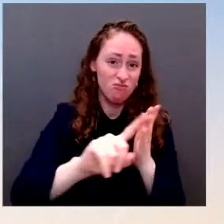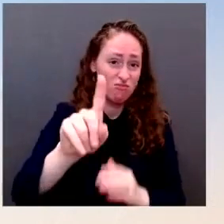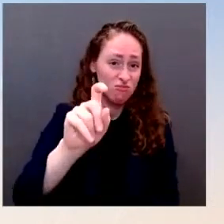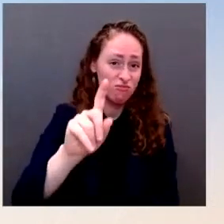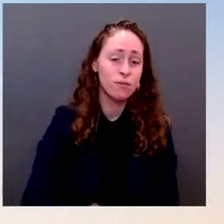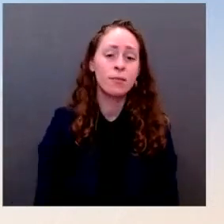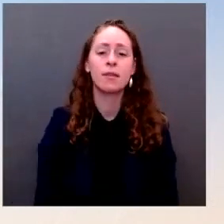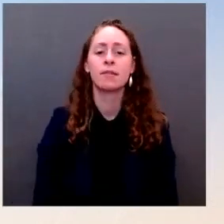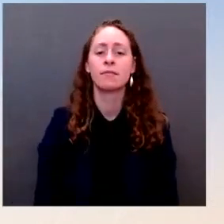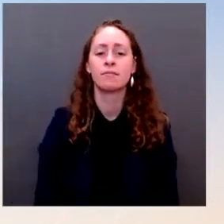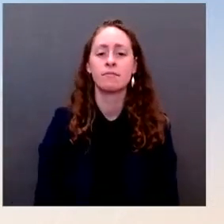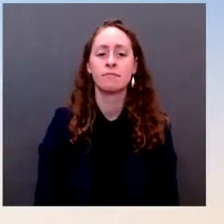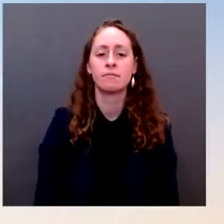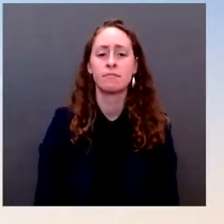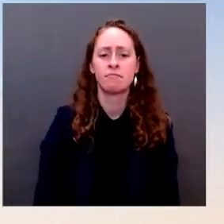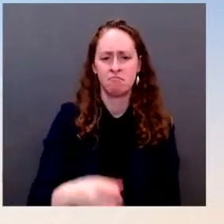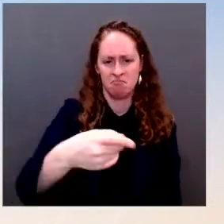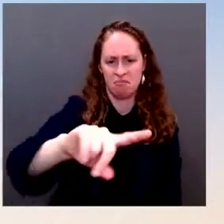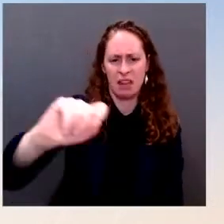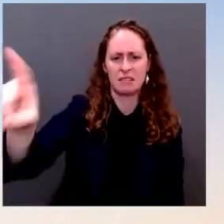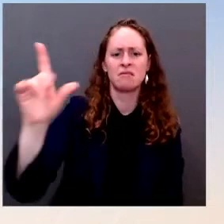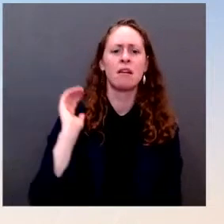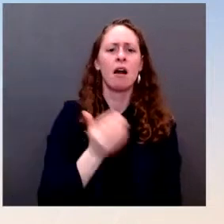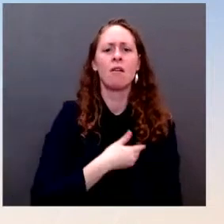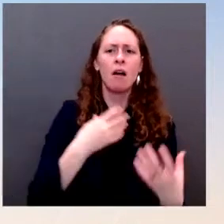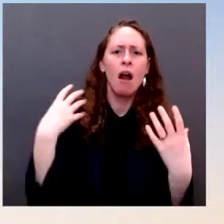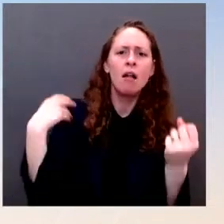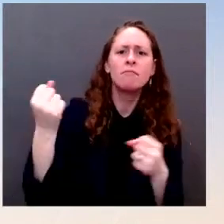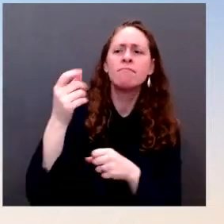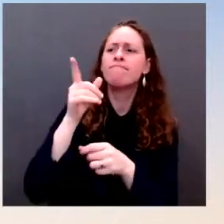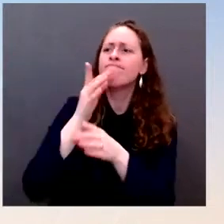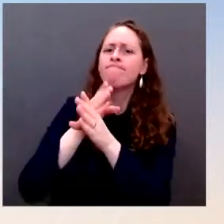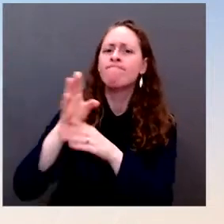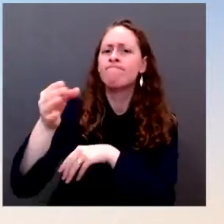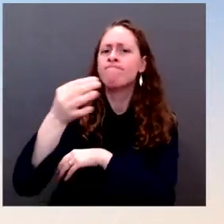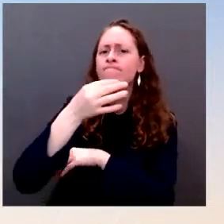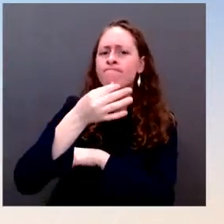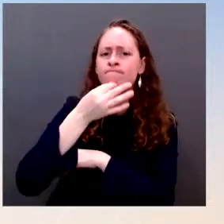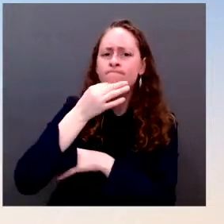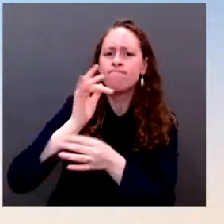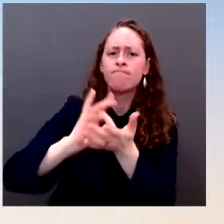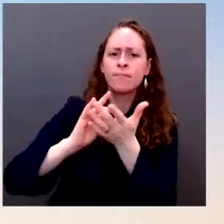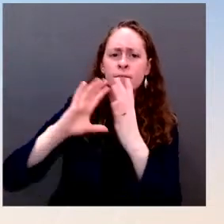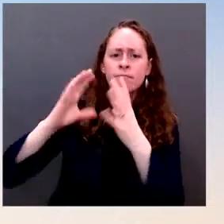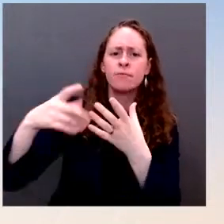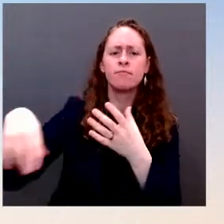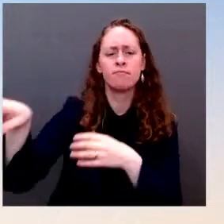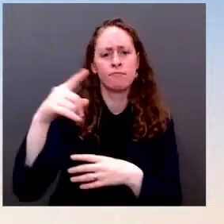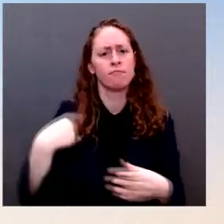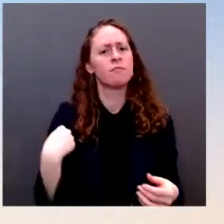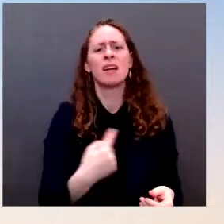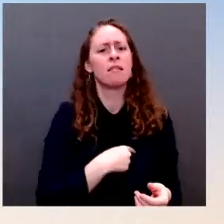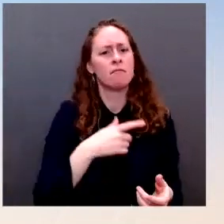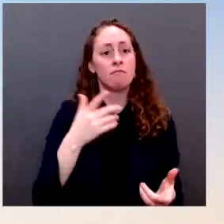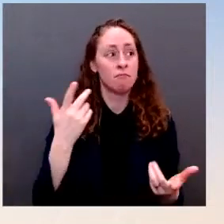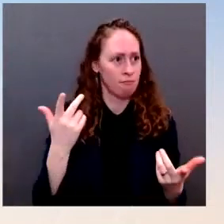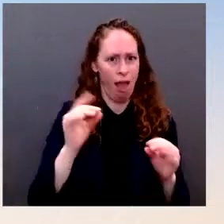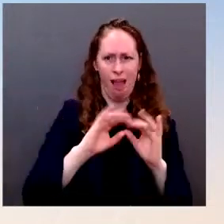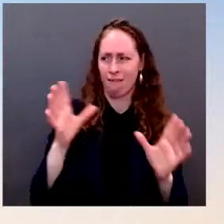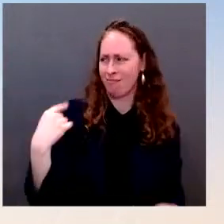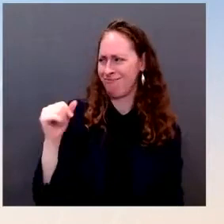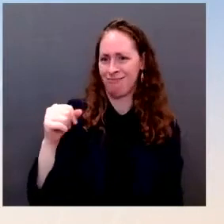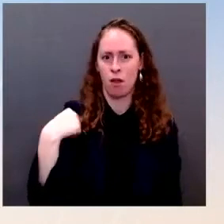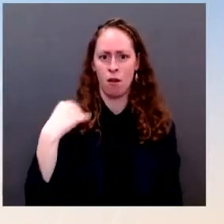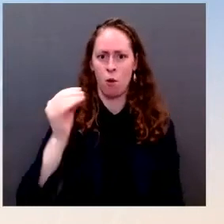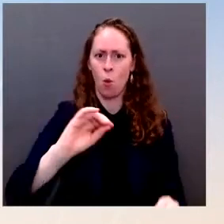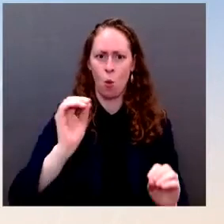specific scientific study. I would note that the President has been clear we're not pushing lockdowns. We've not been pro-lockdown. That has not been his agenda.